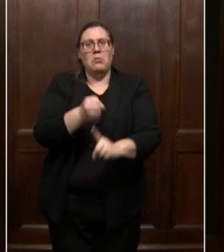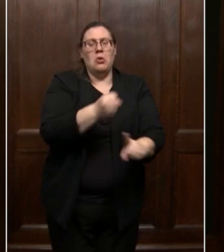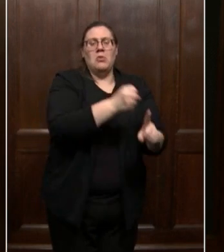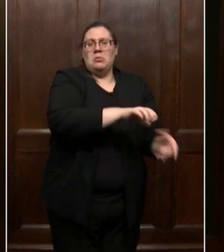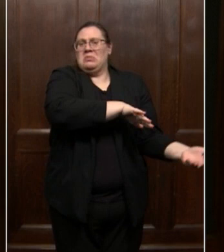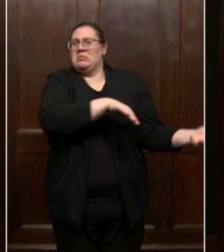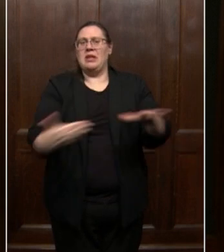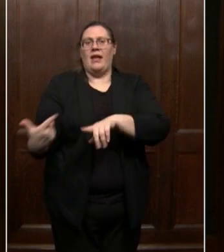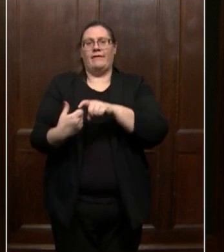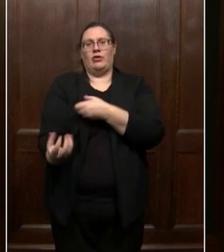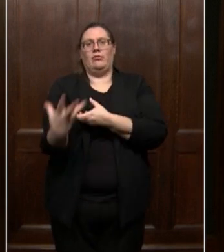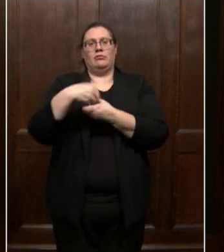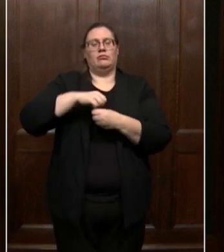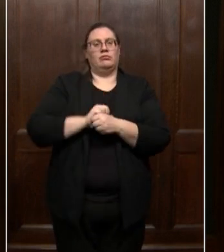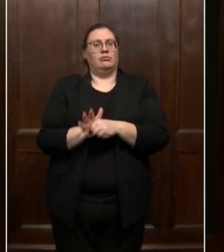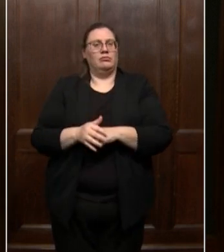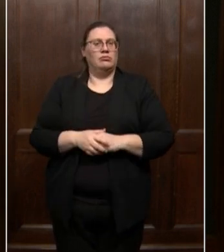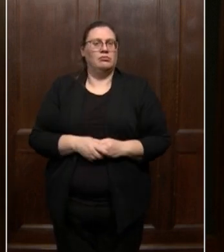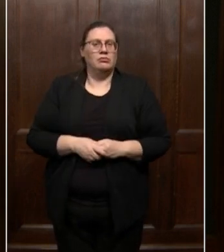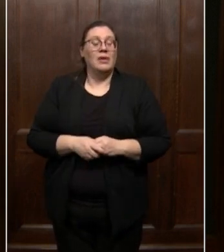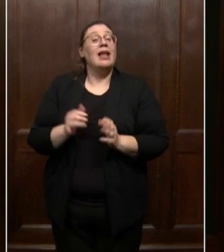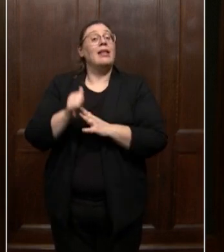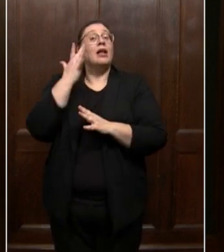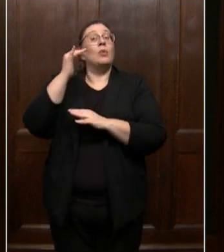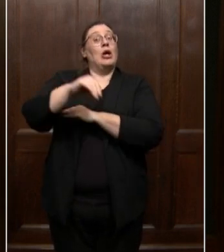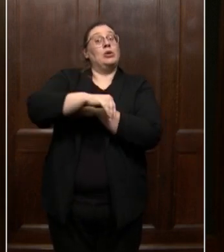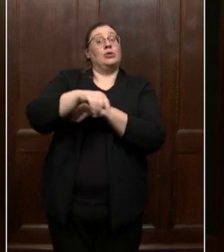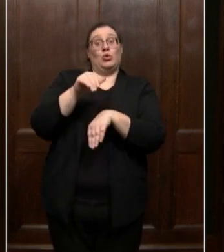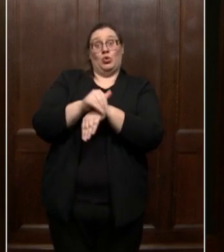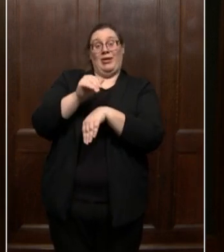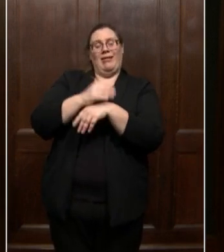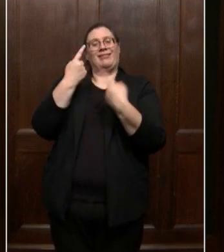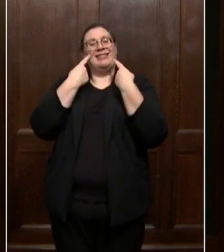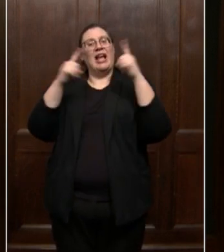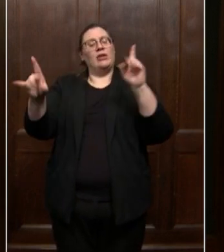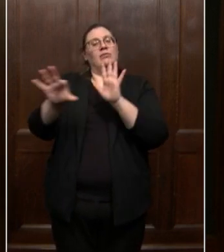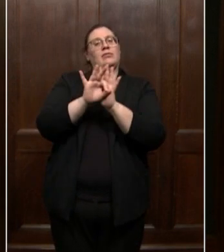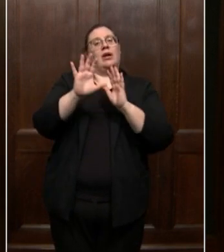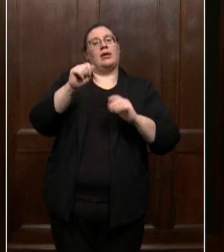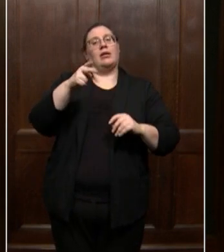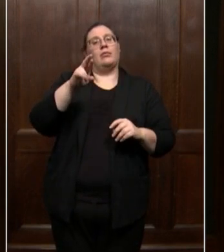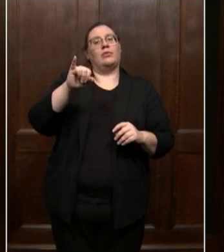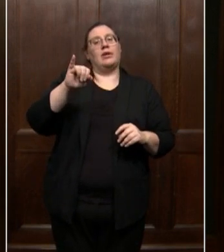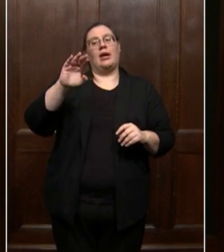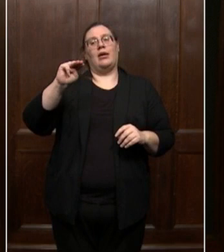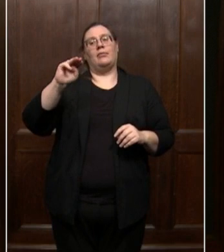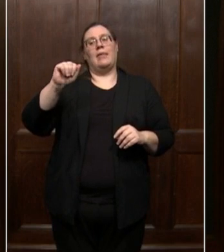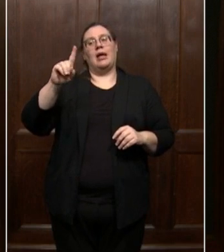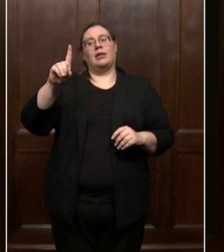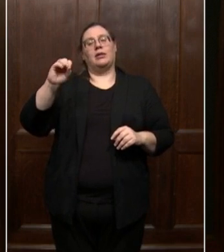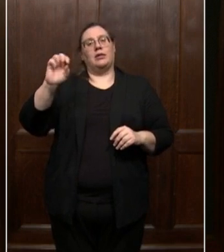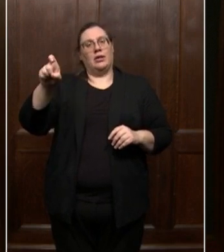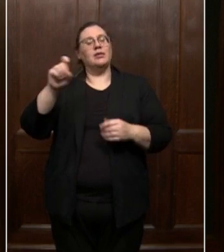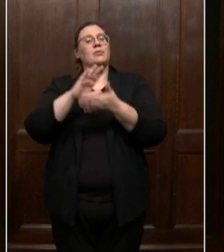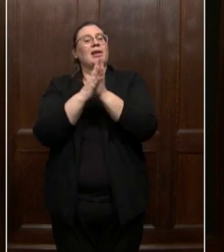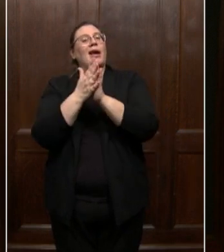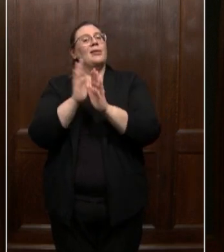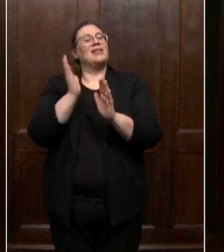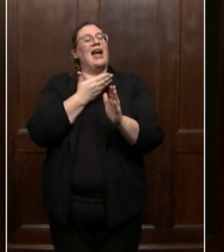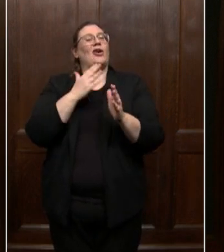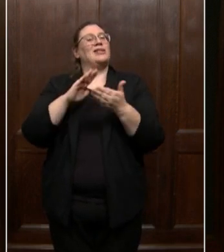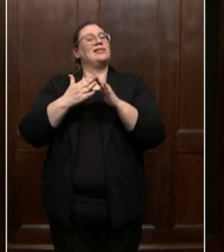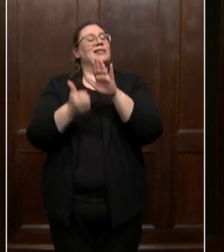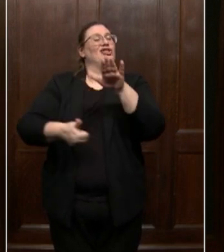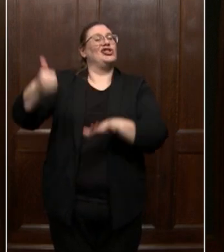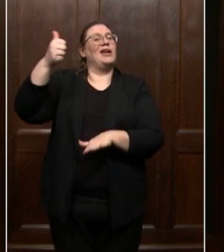-19. And that's why tonight I'm announcing that I've appointed Capri Maddox to serve as the city's chief of